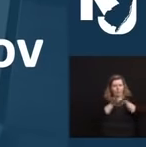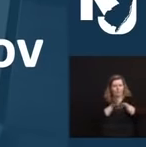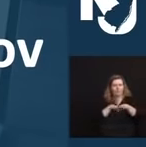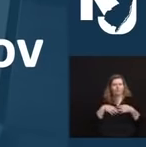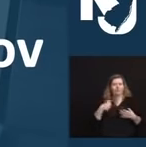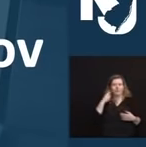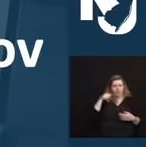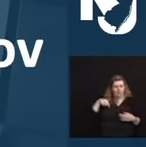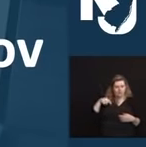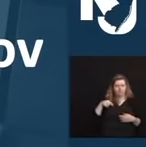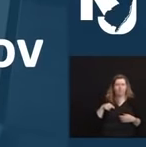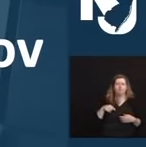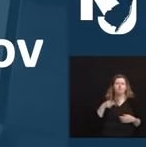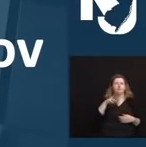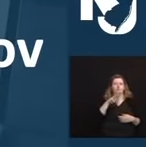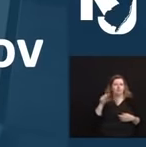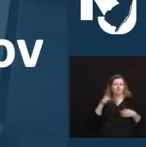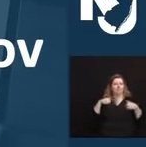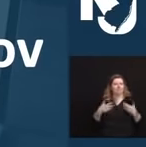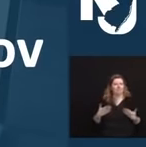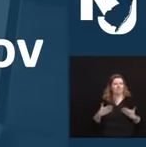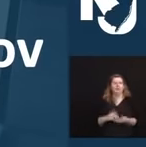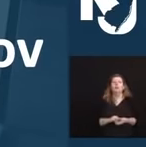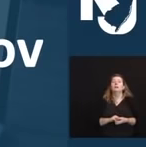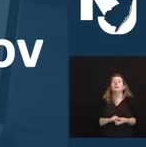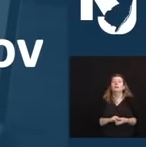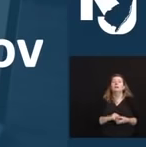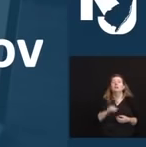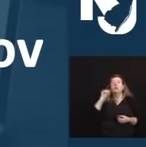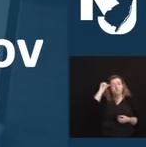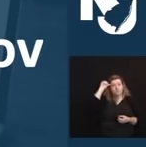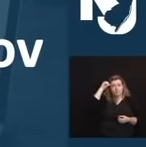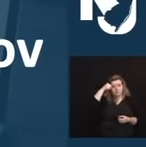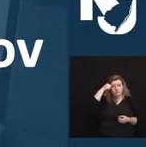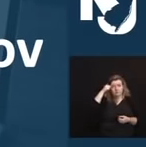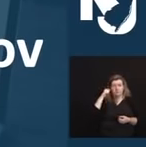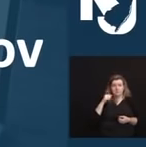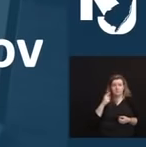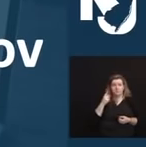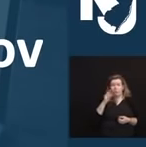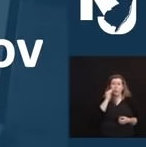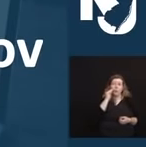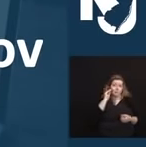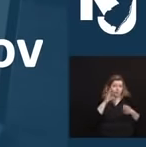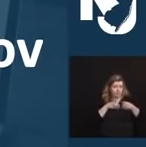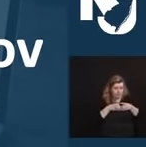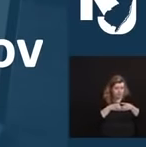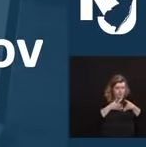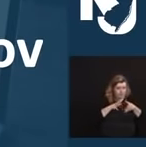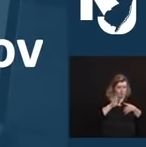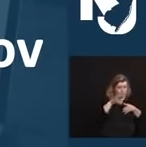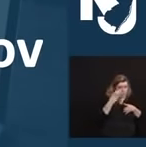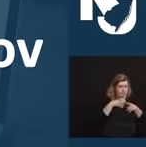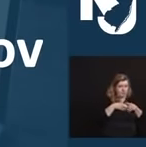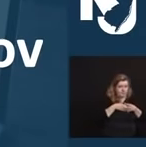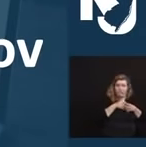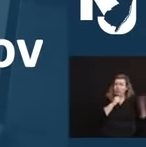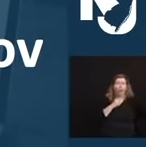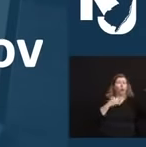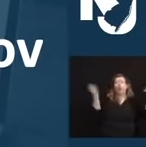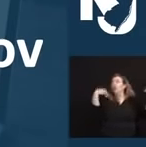gatherings and celebrations to just your household. Let's get through the next eight days in the strongest position to start 2021.